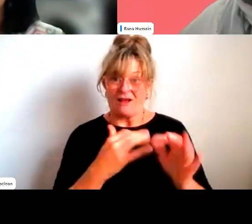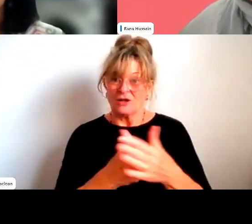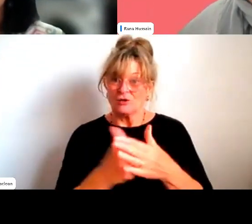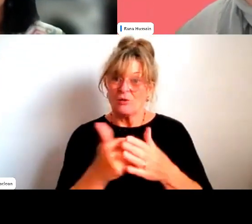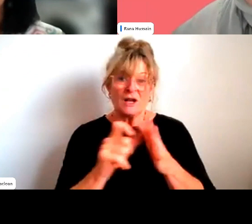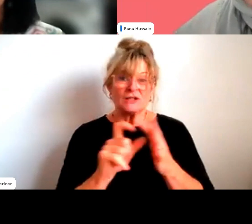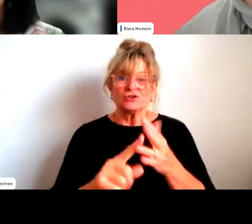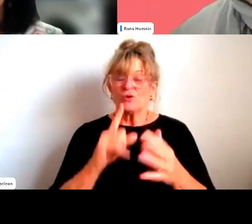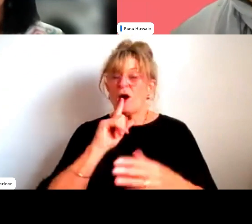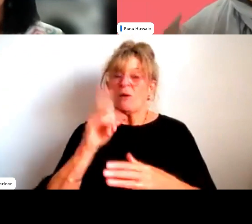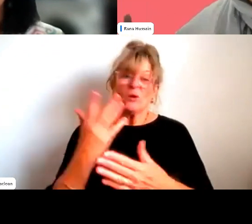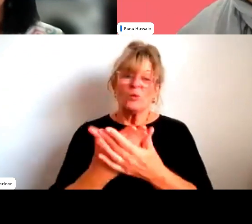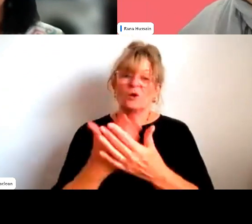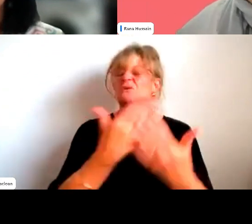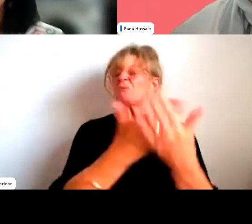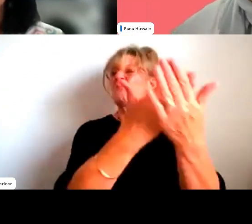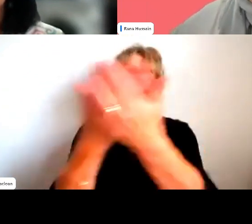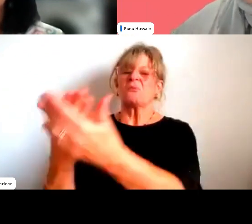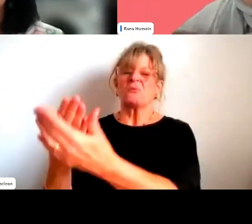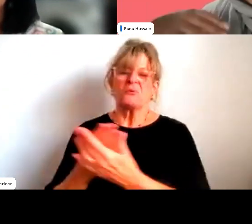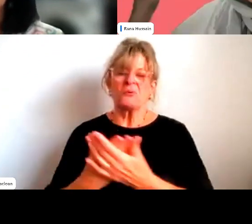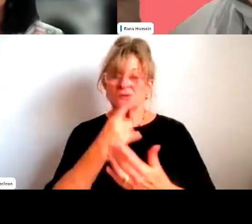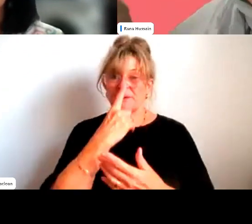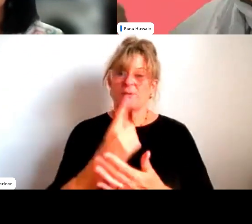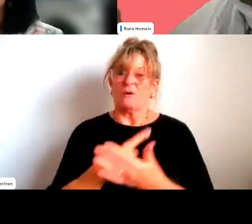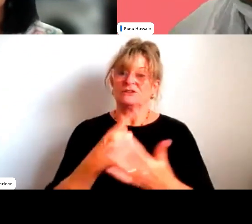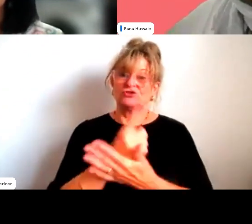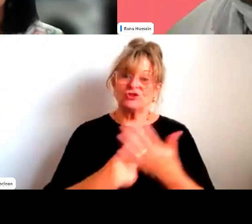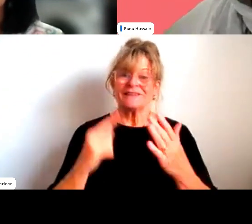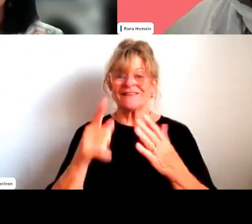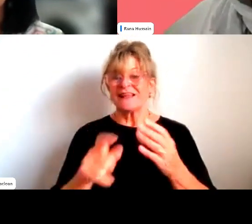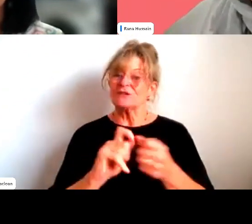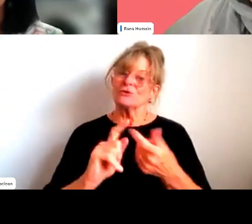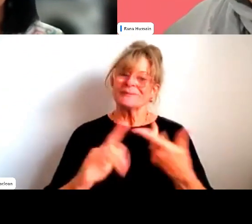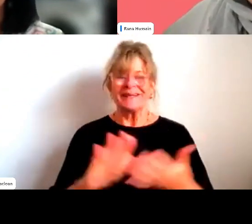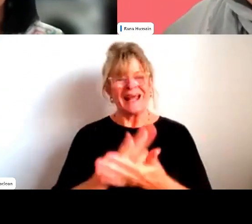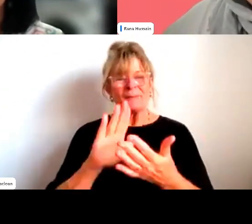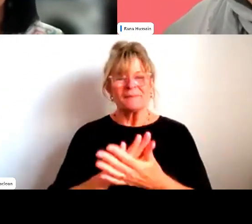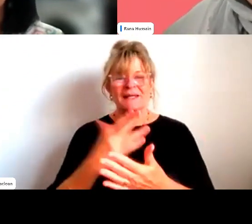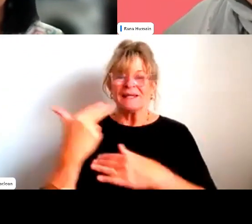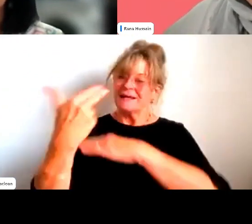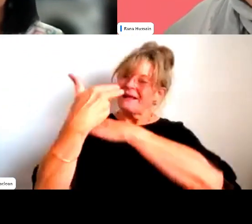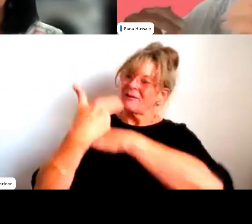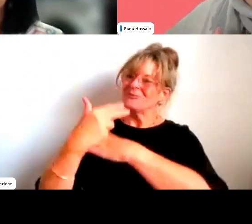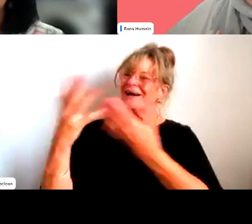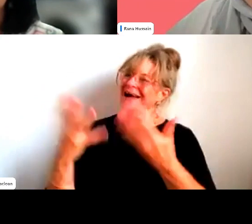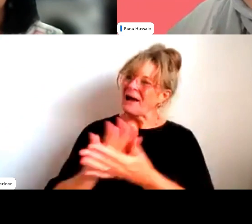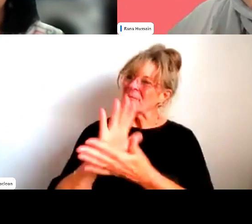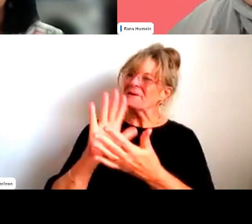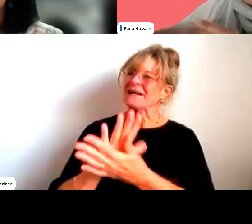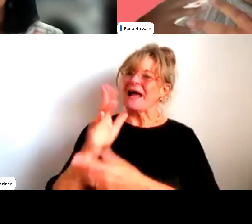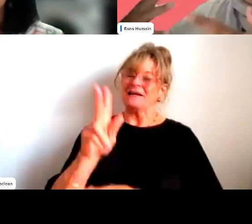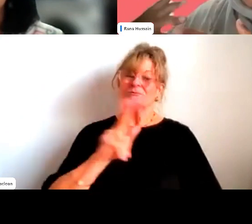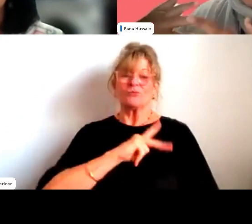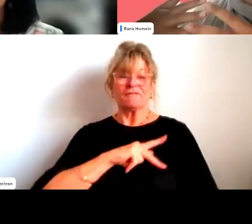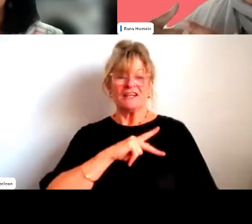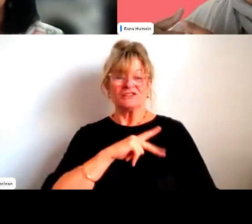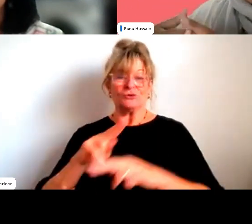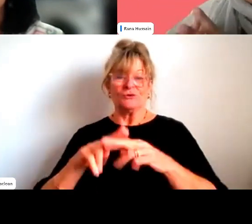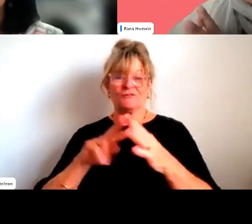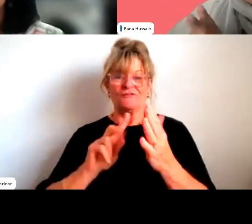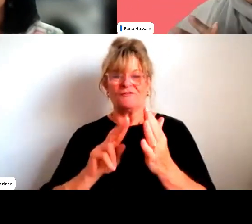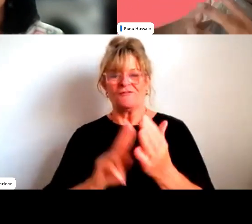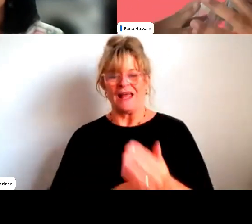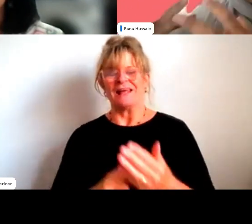holding up a mirror to society. was just there to be delightful on camera and be a professional fan. And yet I